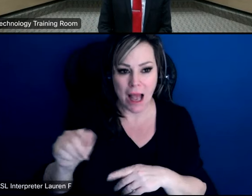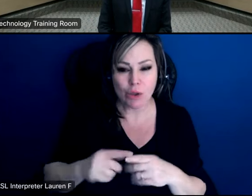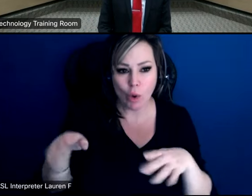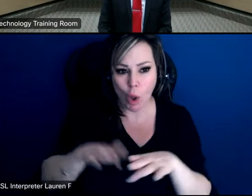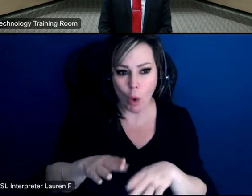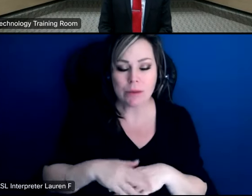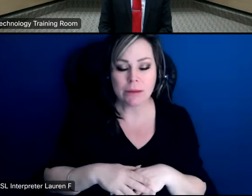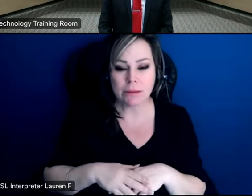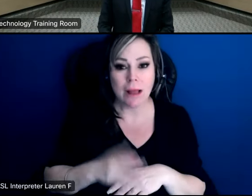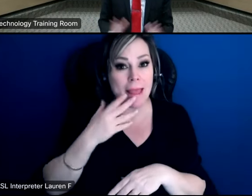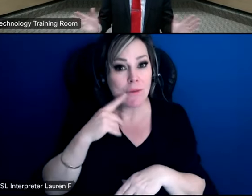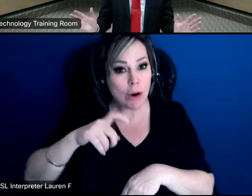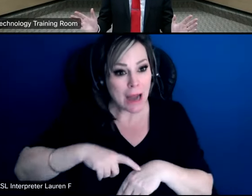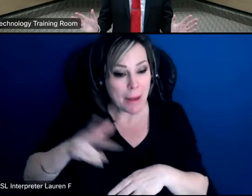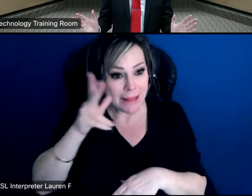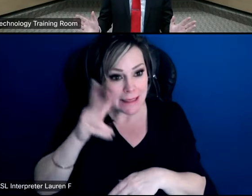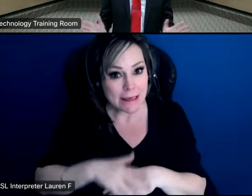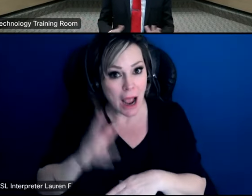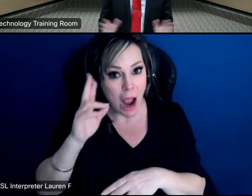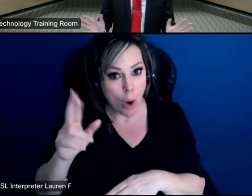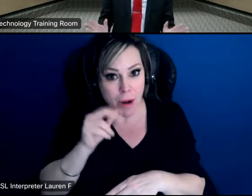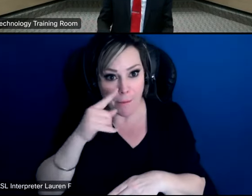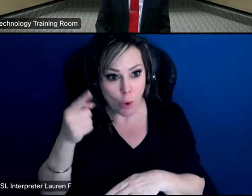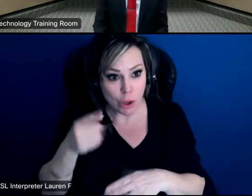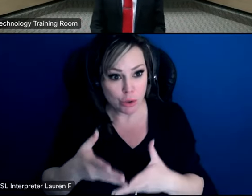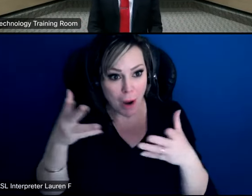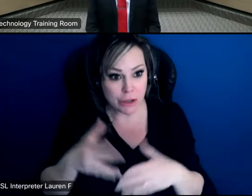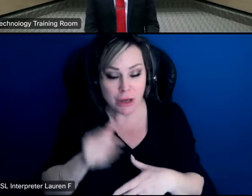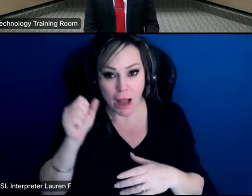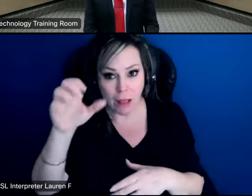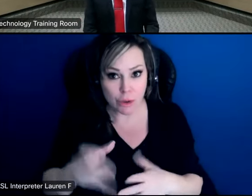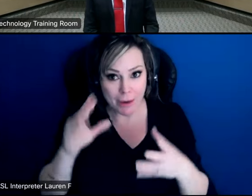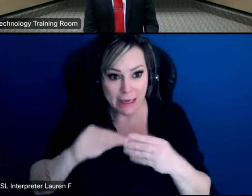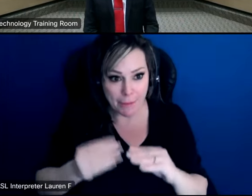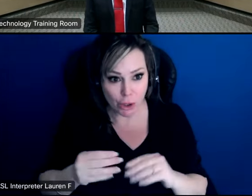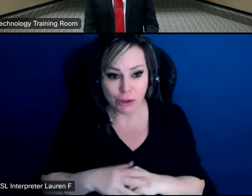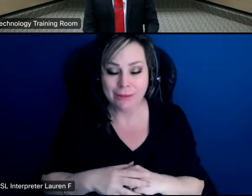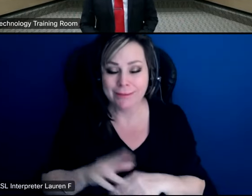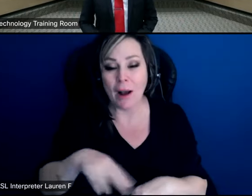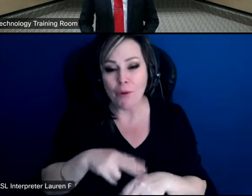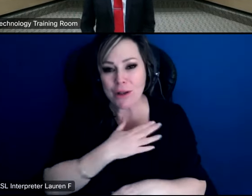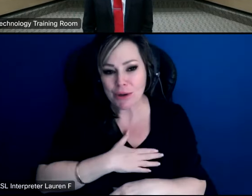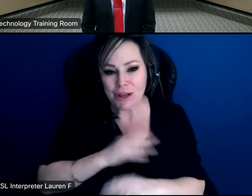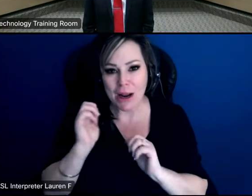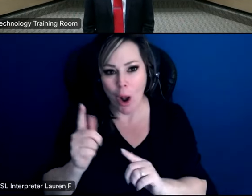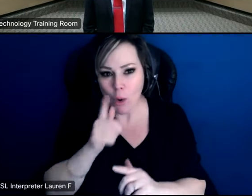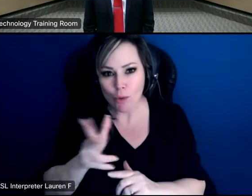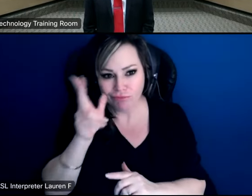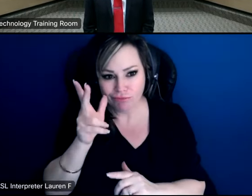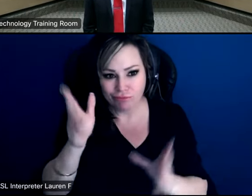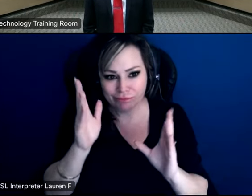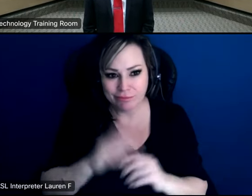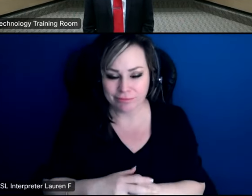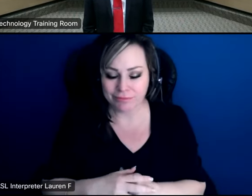um uh hope that wasn't too boring um hopefully there weren't too many numbers um but certainly i appreciate everybody who um tuned in tonight